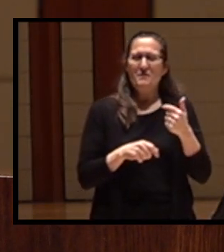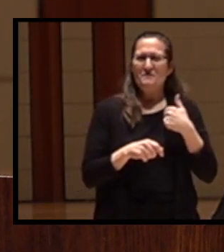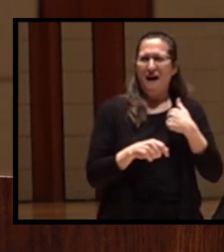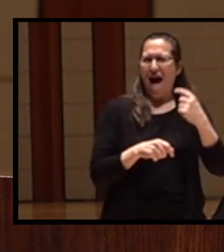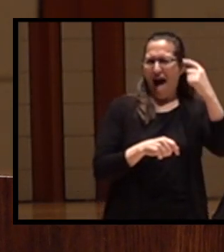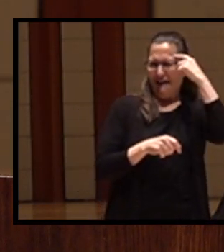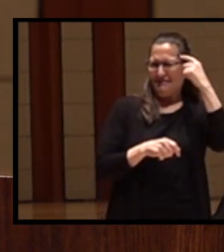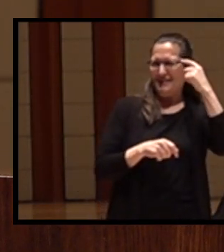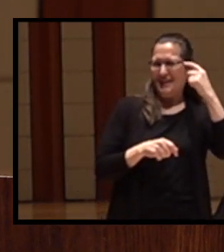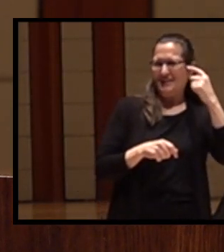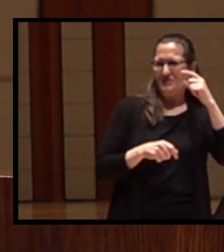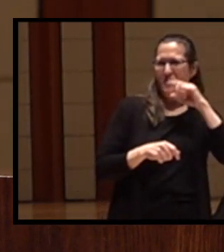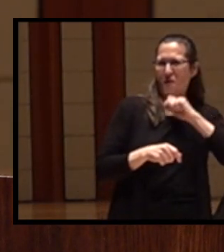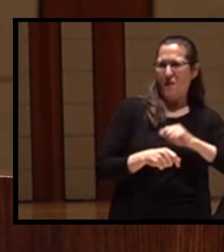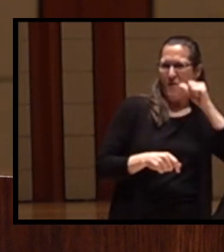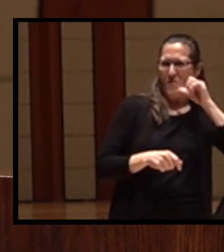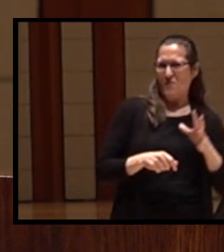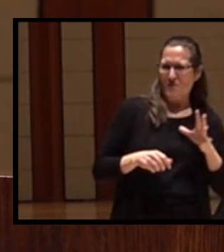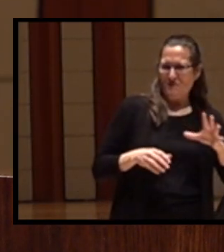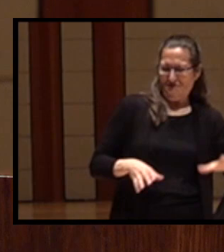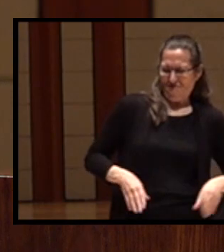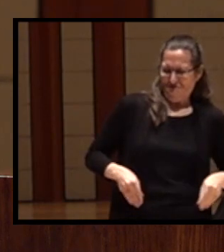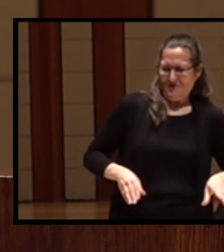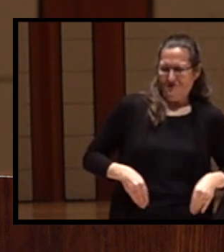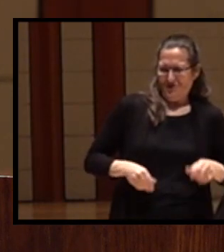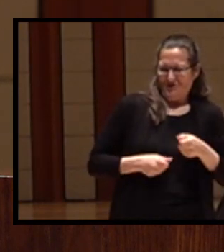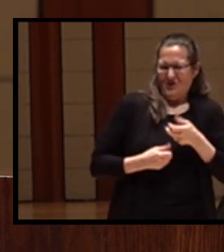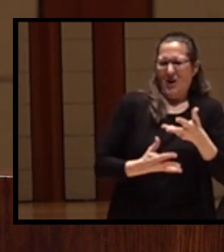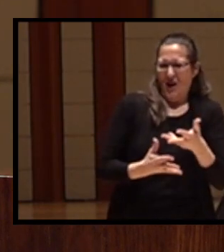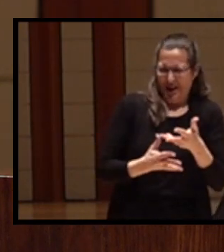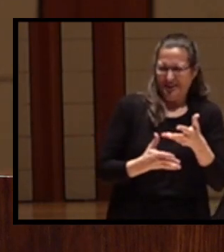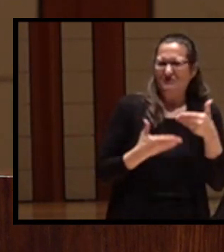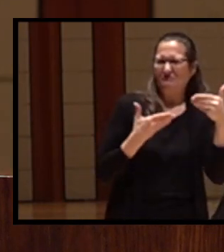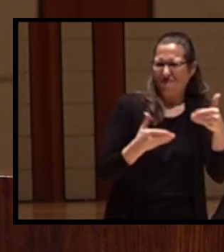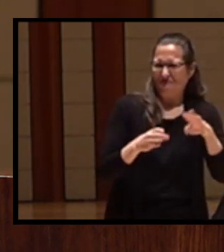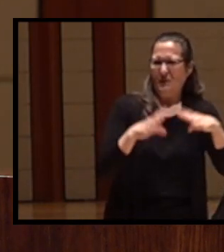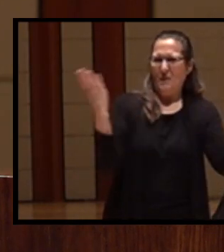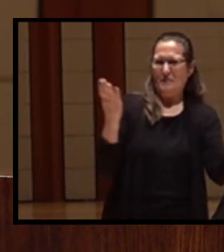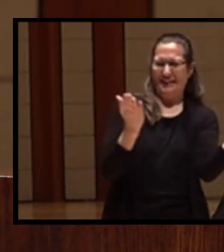Yurok bloomers had something to do with opening the fishery.